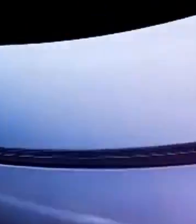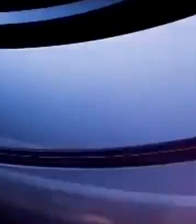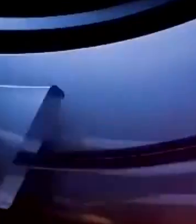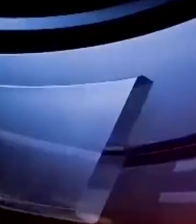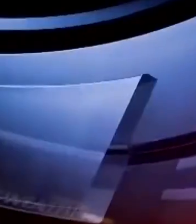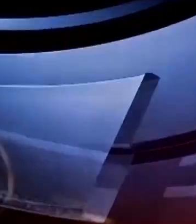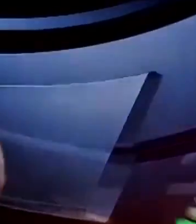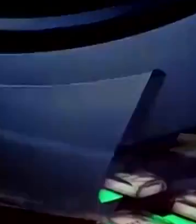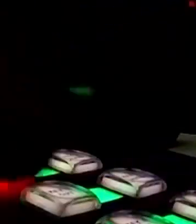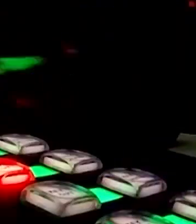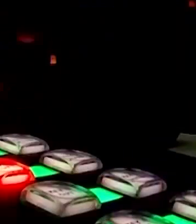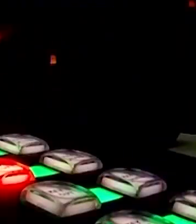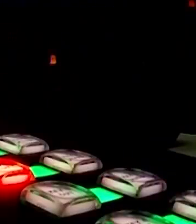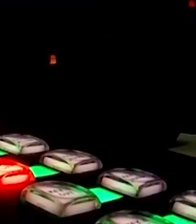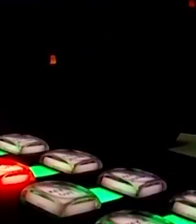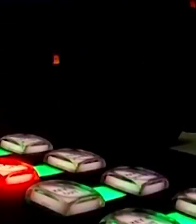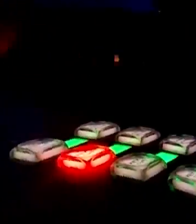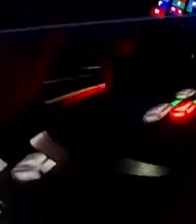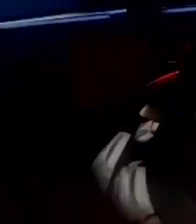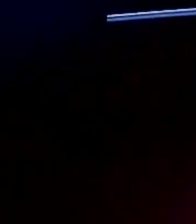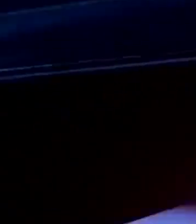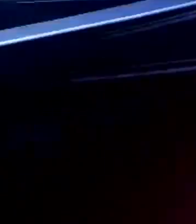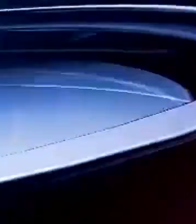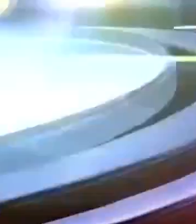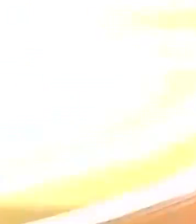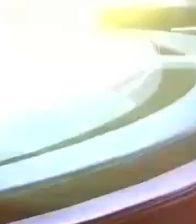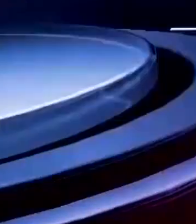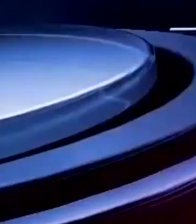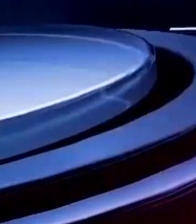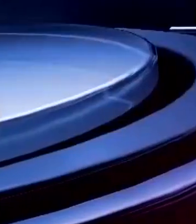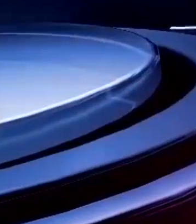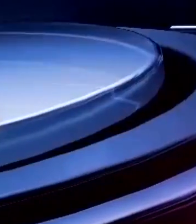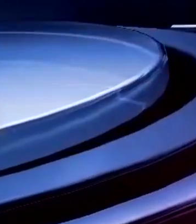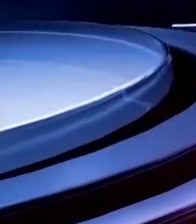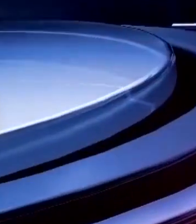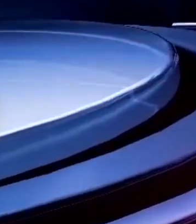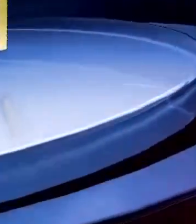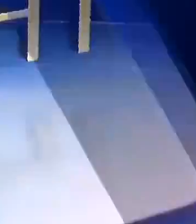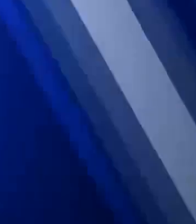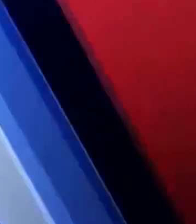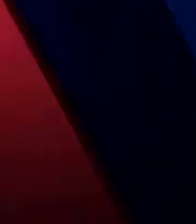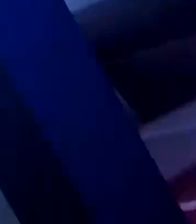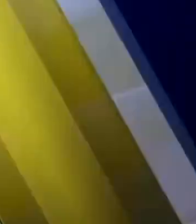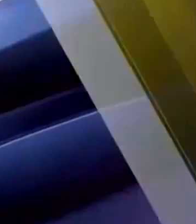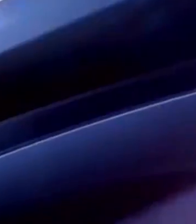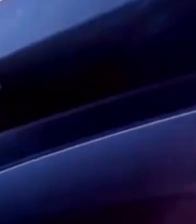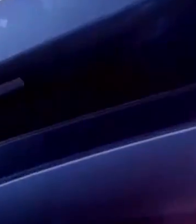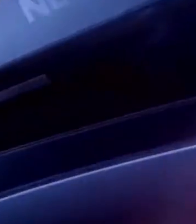Broadcasting from our studios in the Pines, St. Michael, this is CBC Newsnight, starting now.